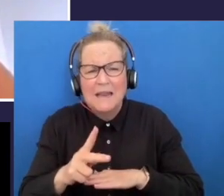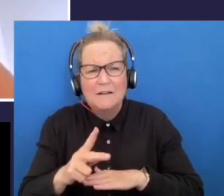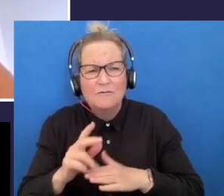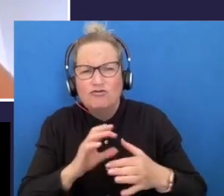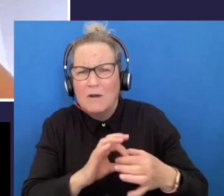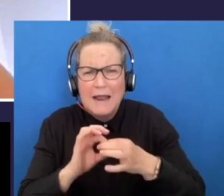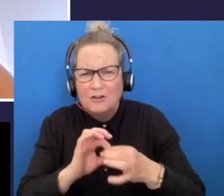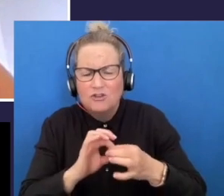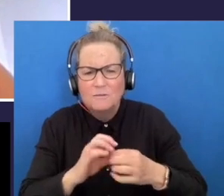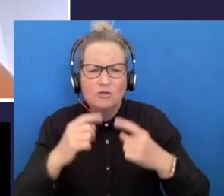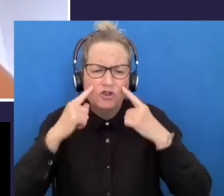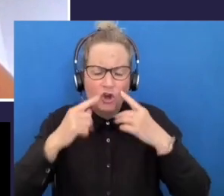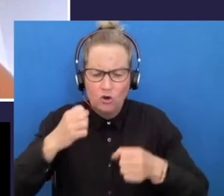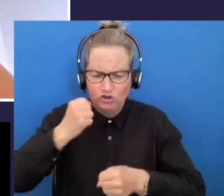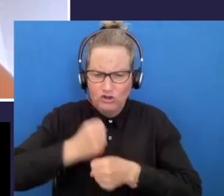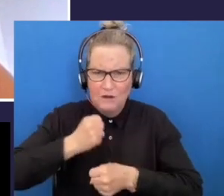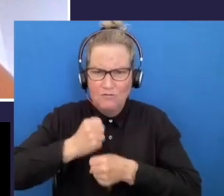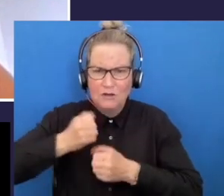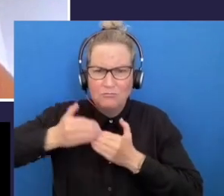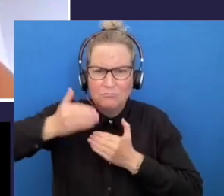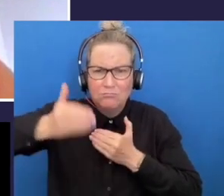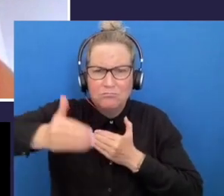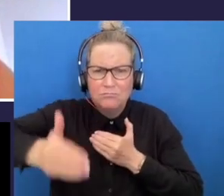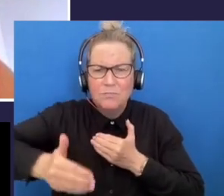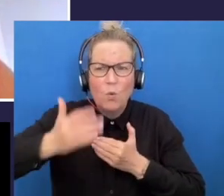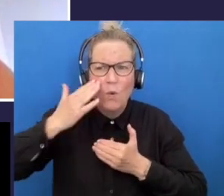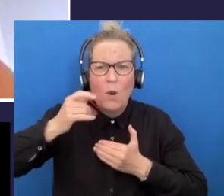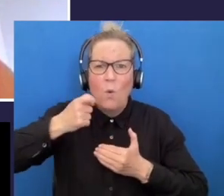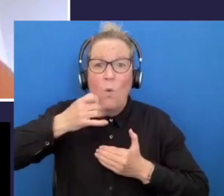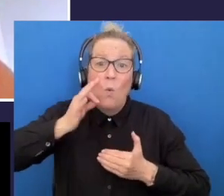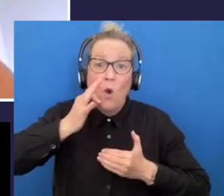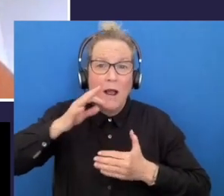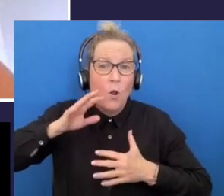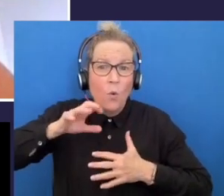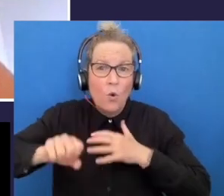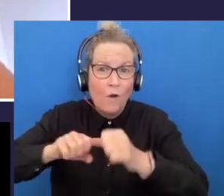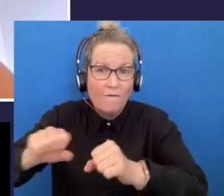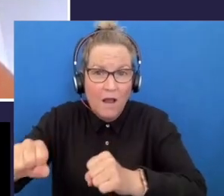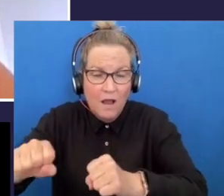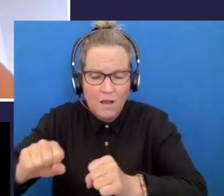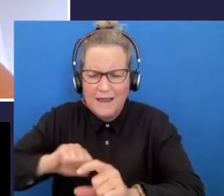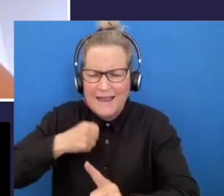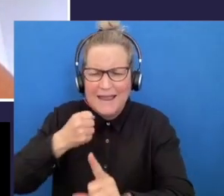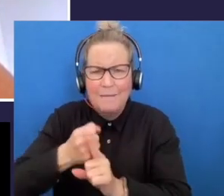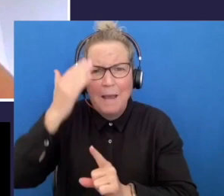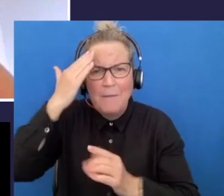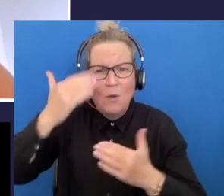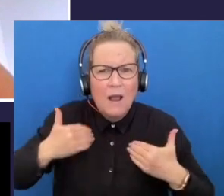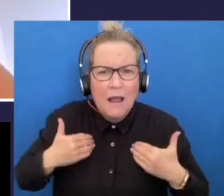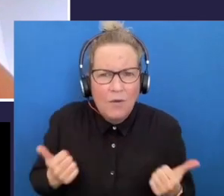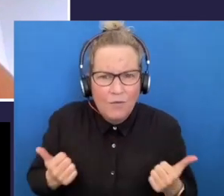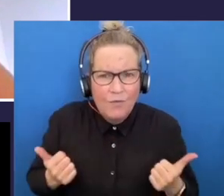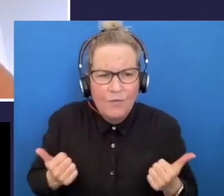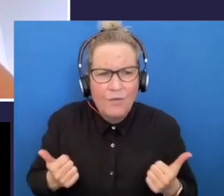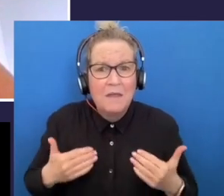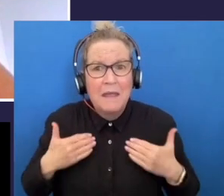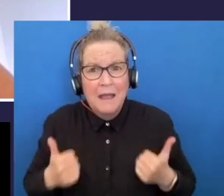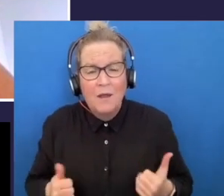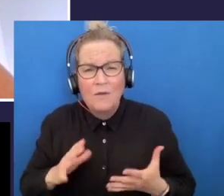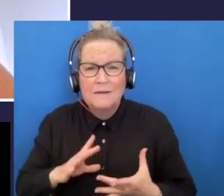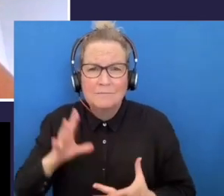intergenerational effect of colonialism on the mental health physical and spiritual well-being of indigenous